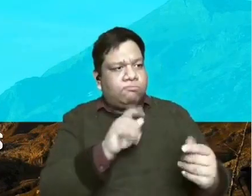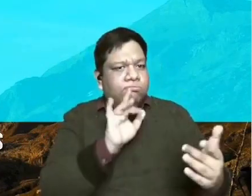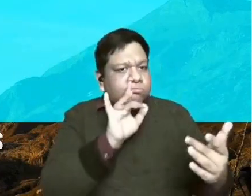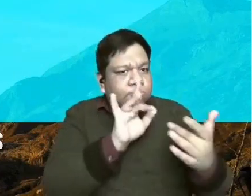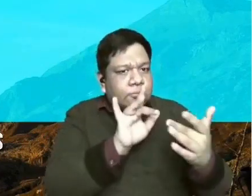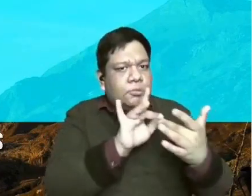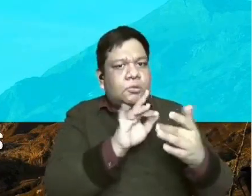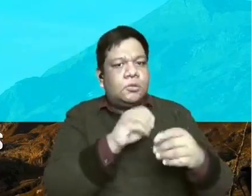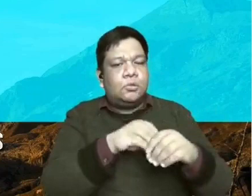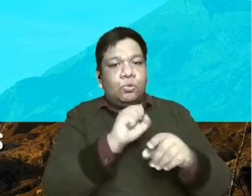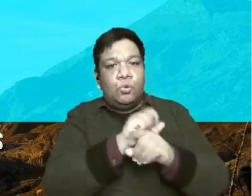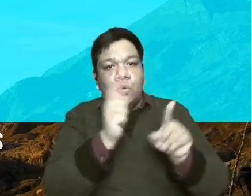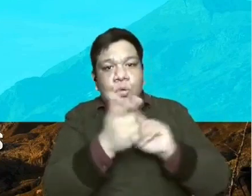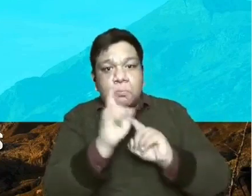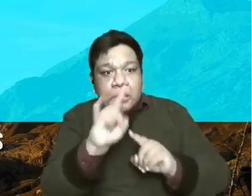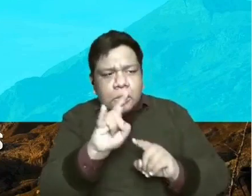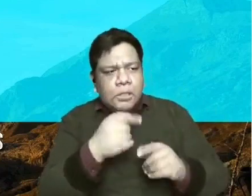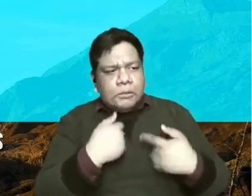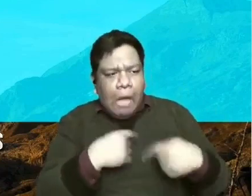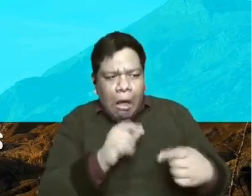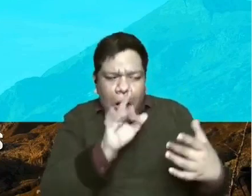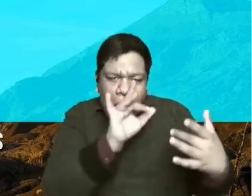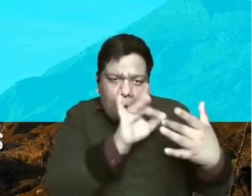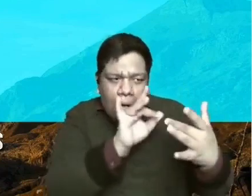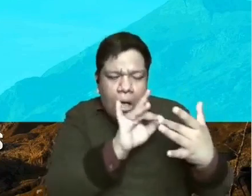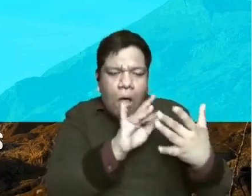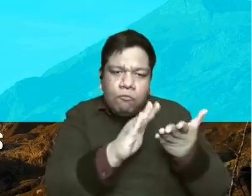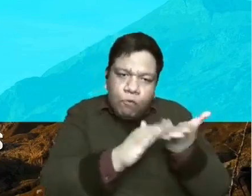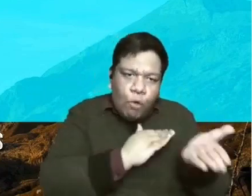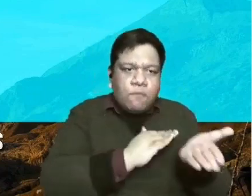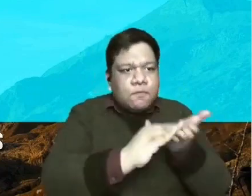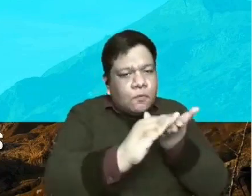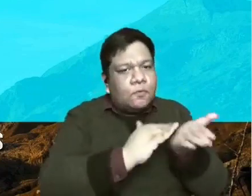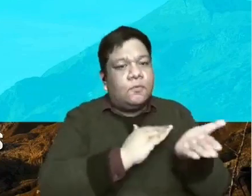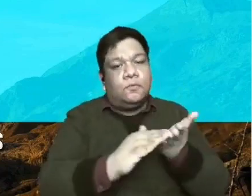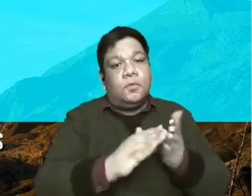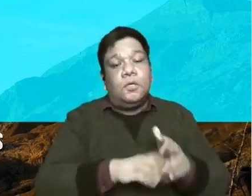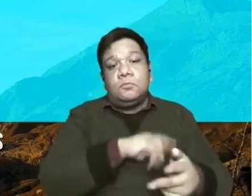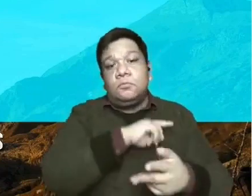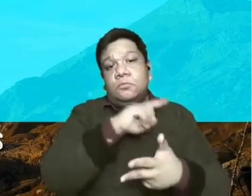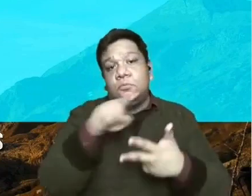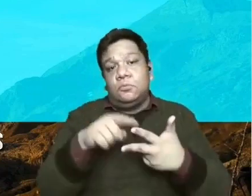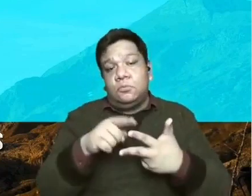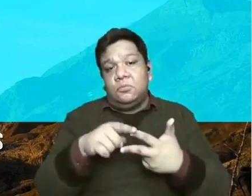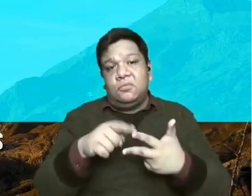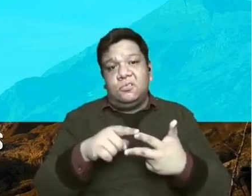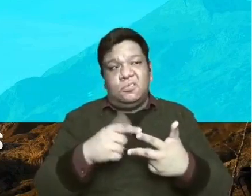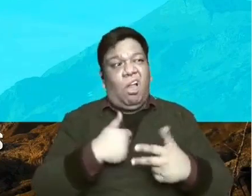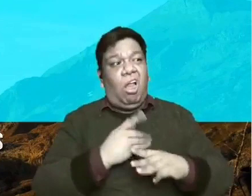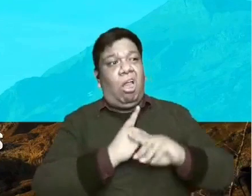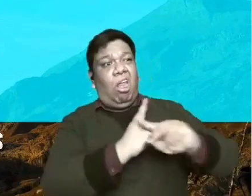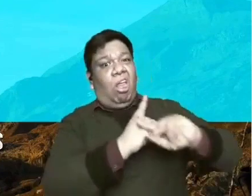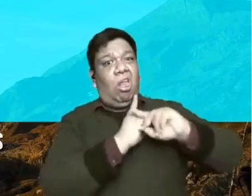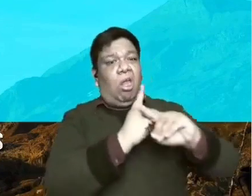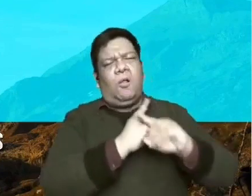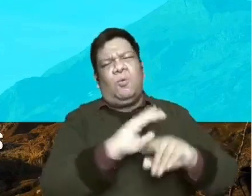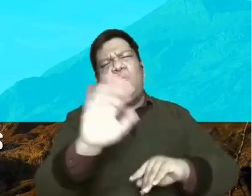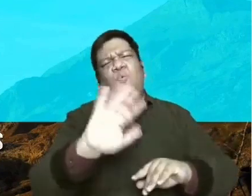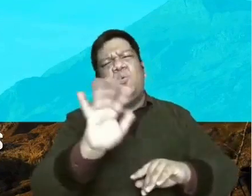with them sa social media man o sa anong kaparaanan or other means number two don't be defensive